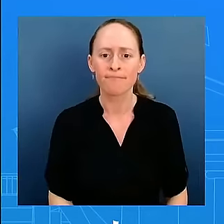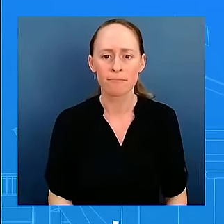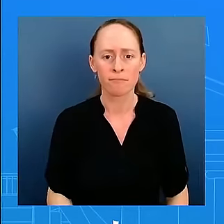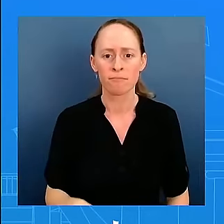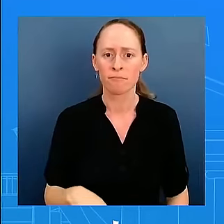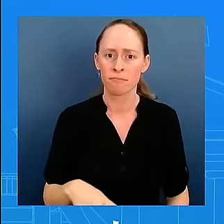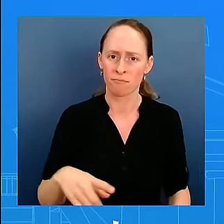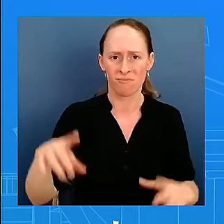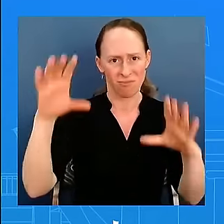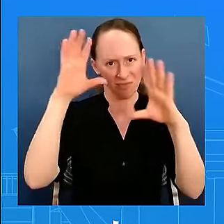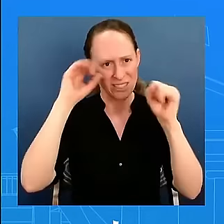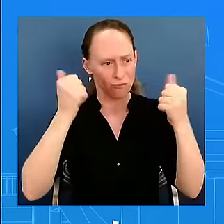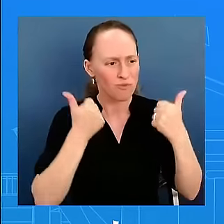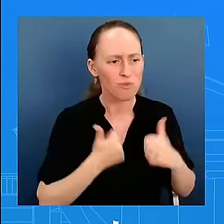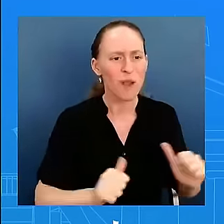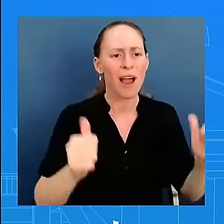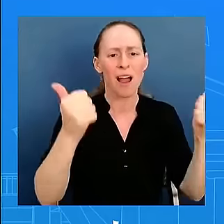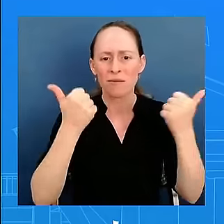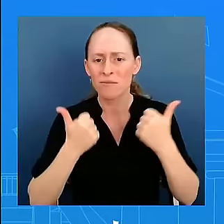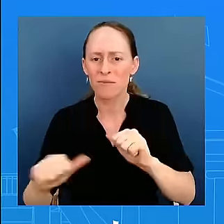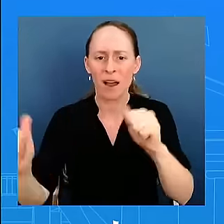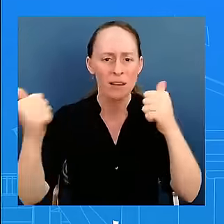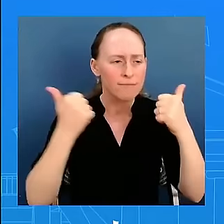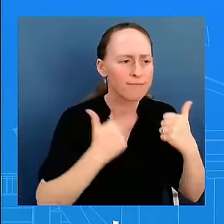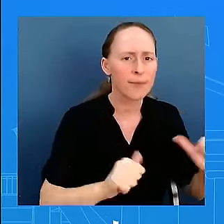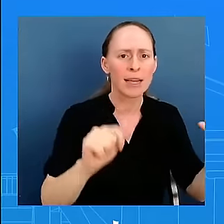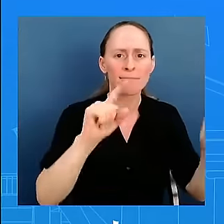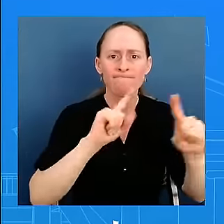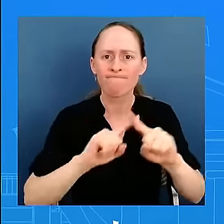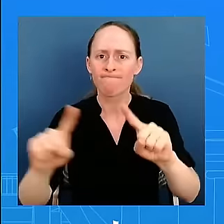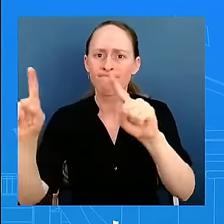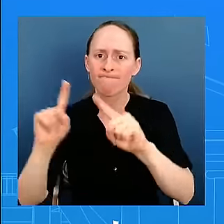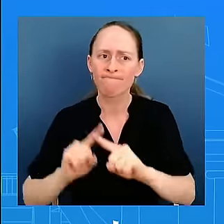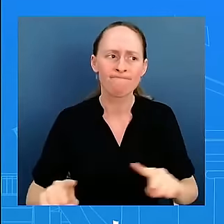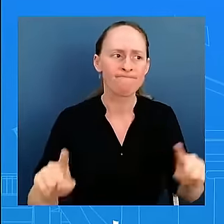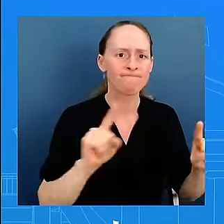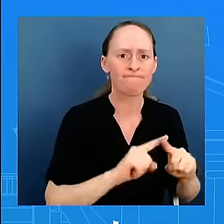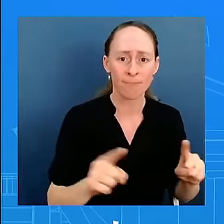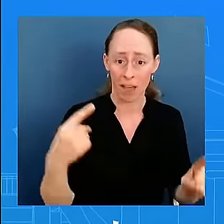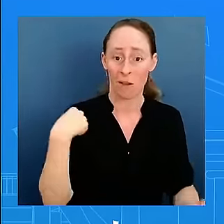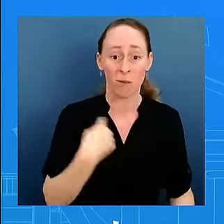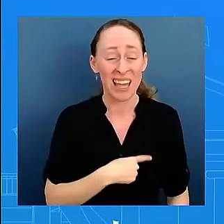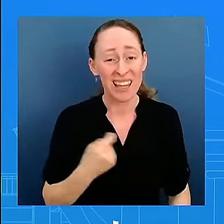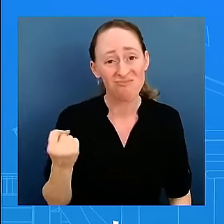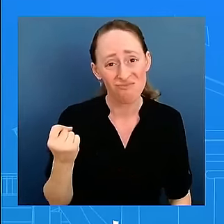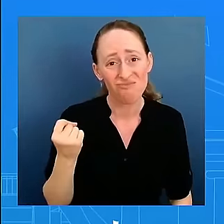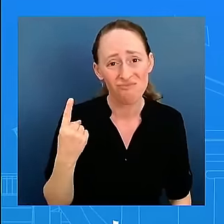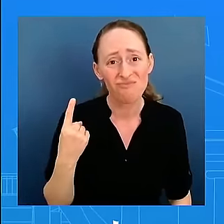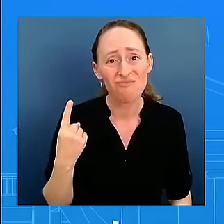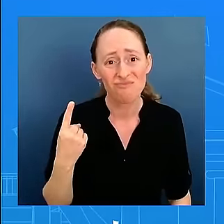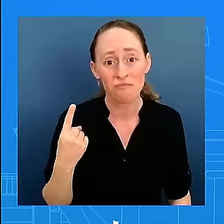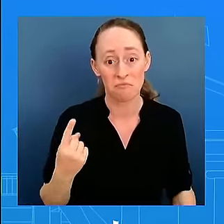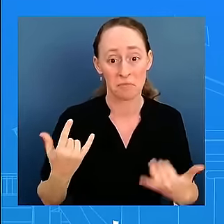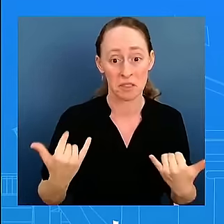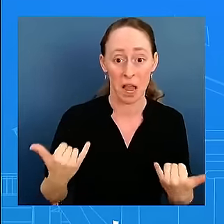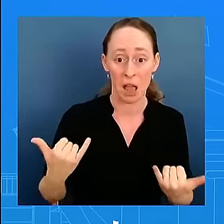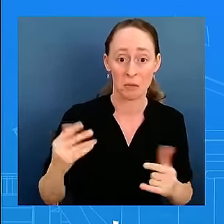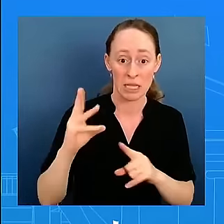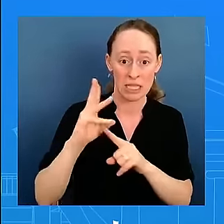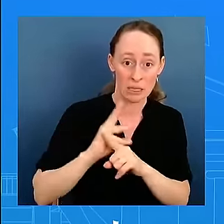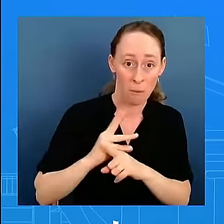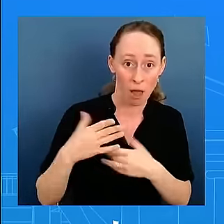with though with that issues that americans have we get it we get it over the next six months that's what we want to continue to focus on as well